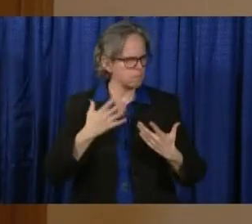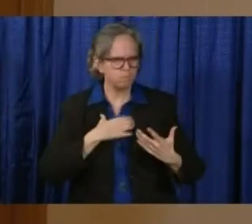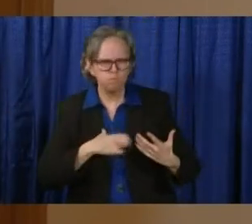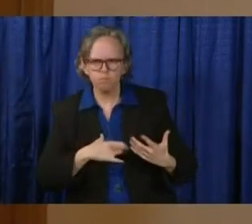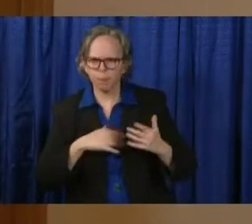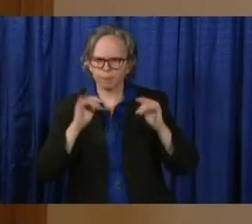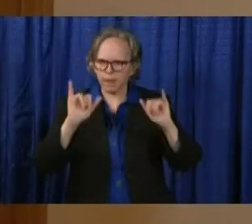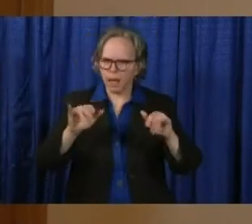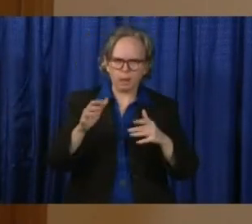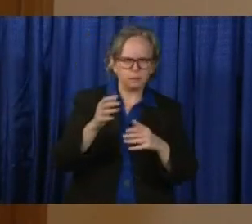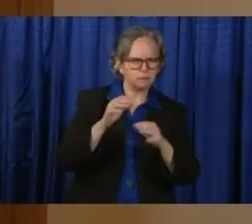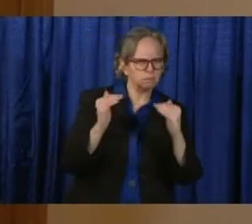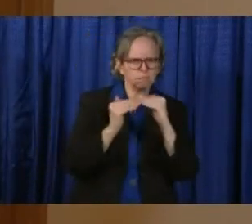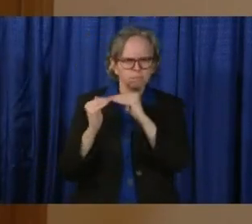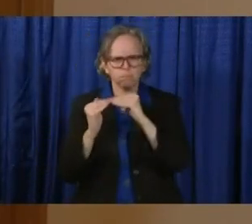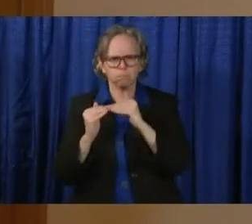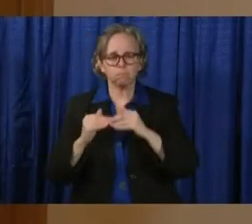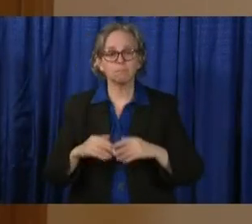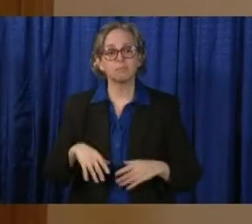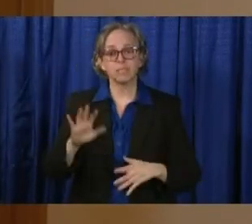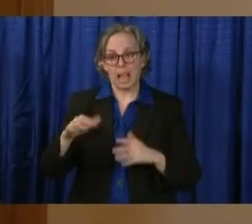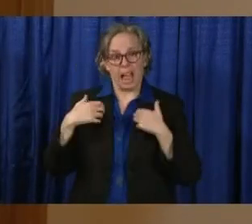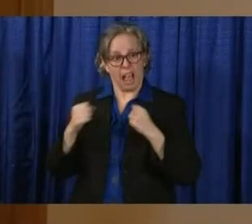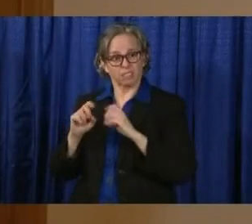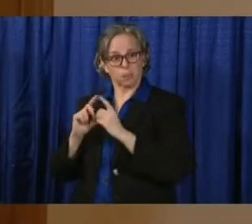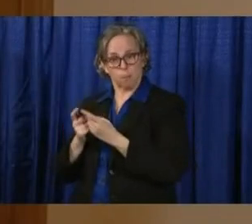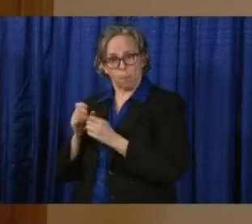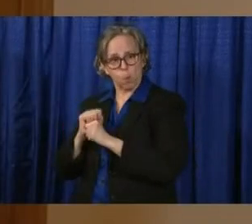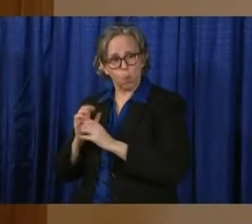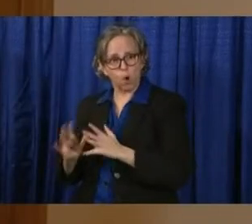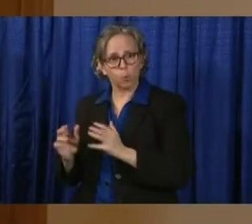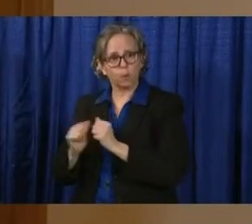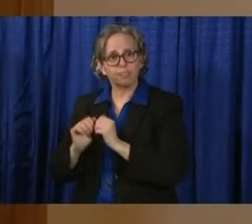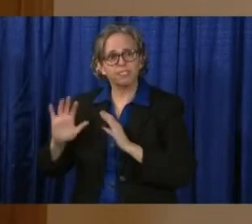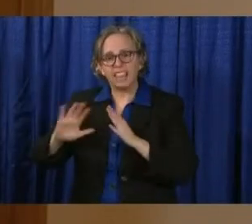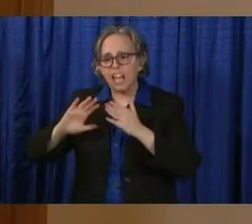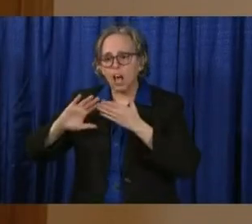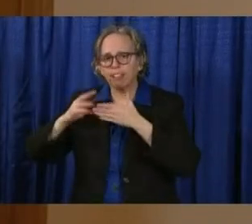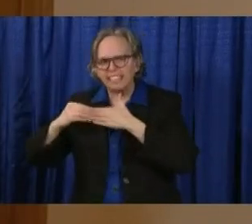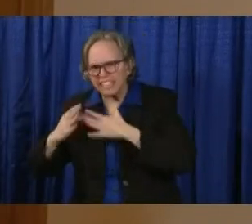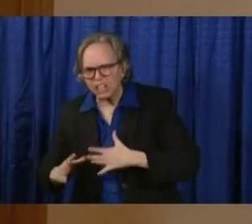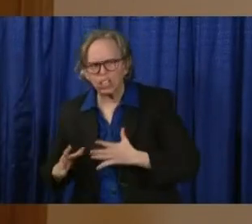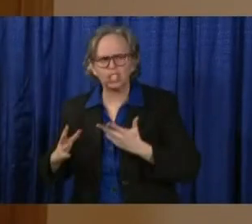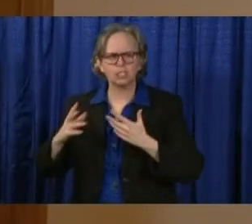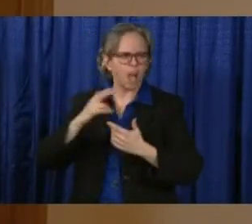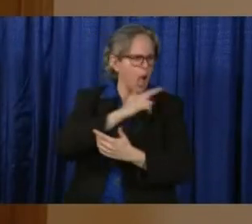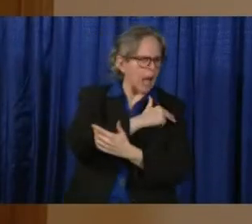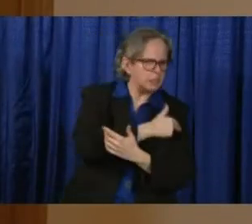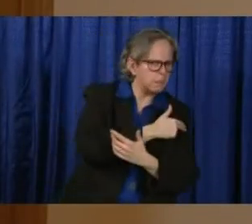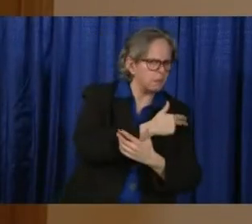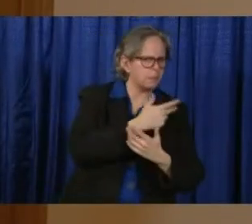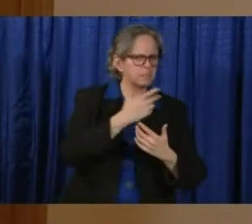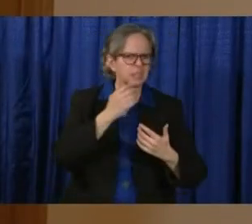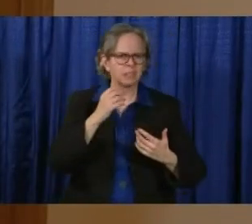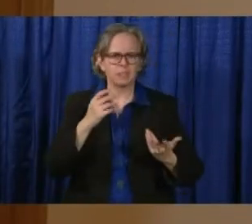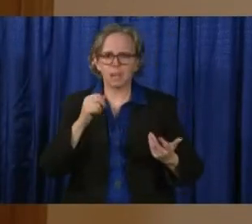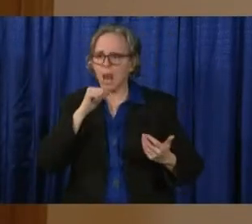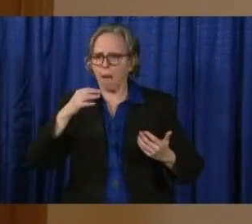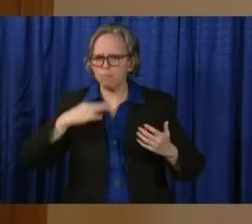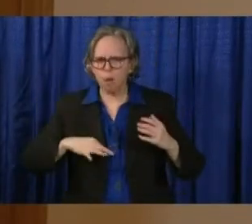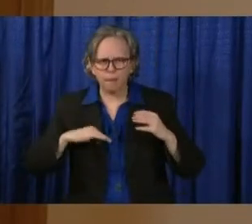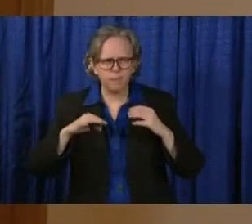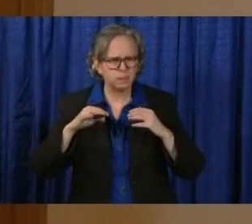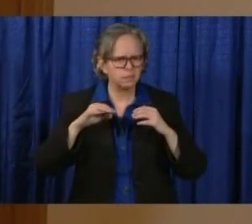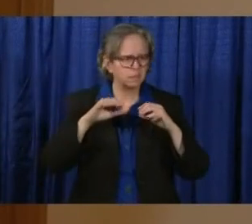So, they are working closely with their civic leaders. They're working closely with hospitals, with nonprofits, to ensure